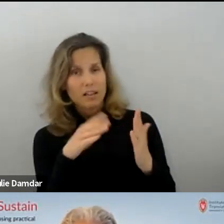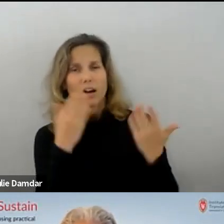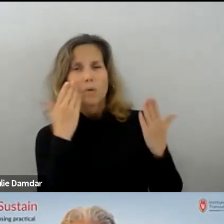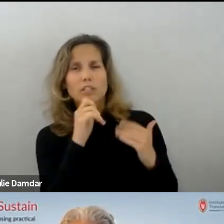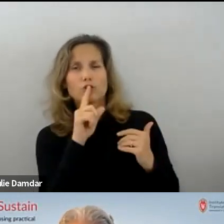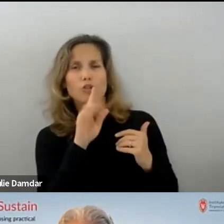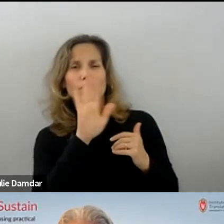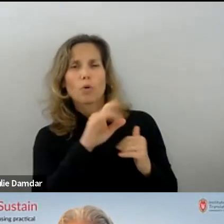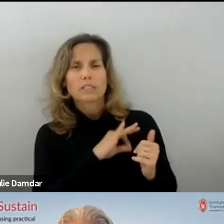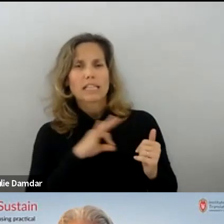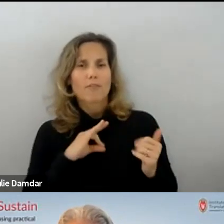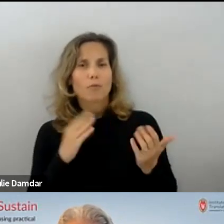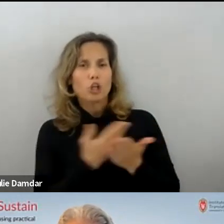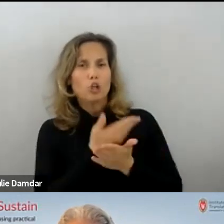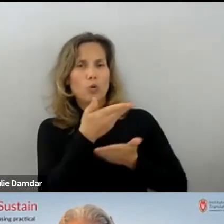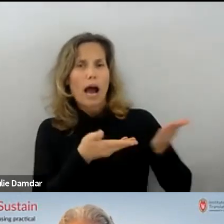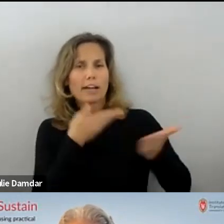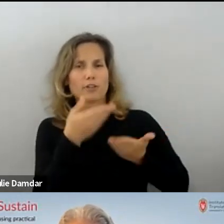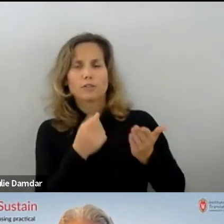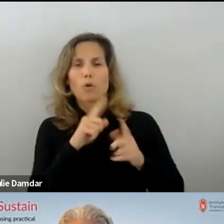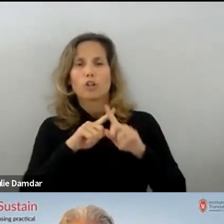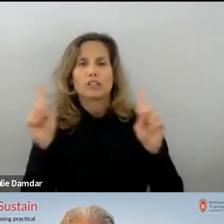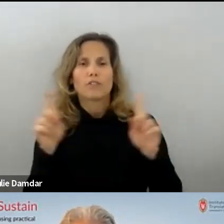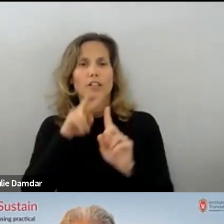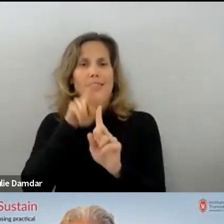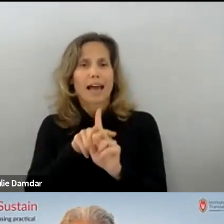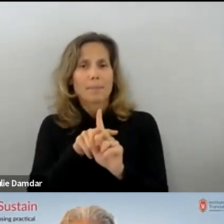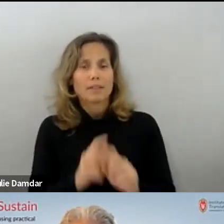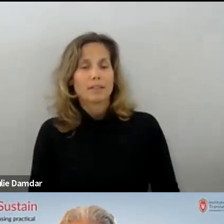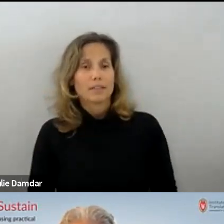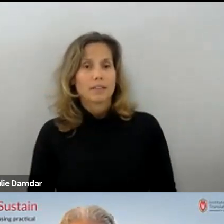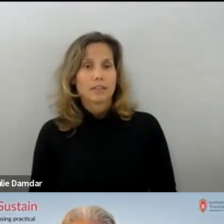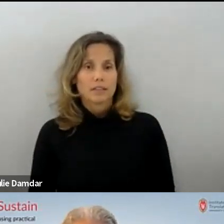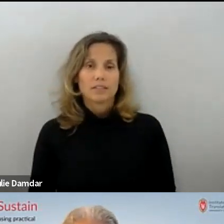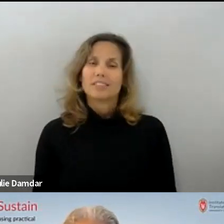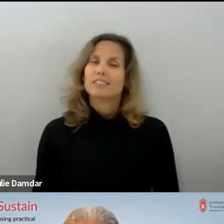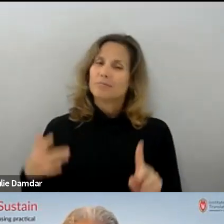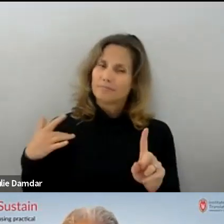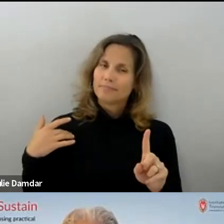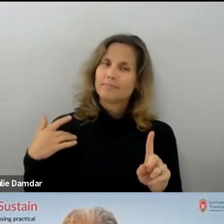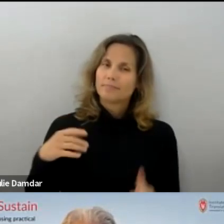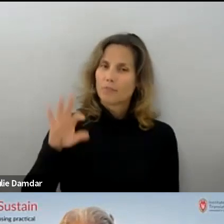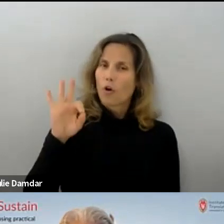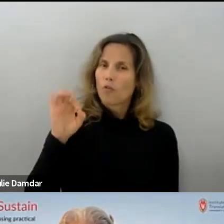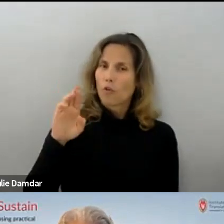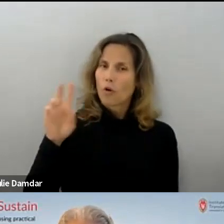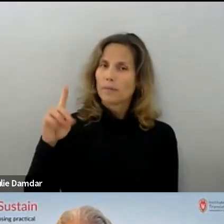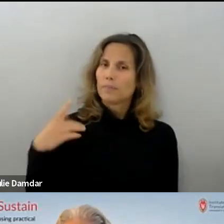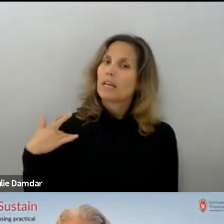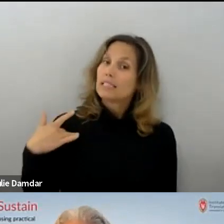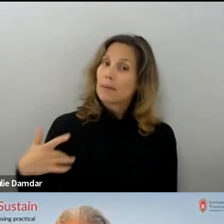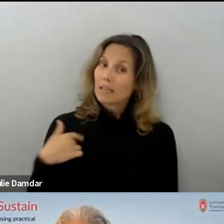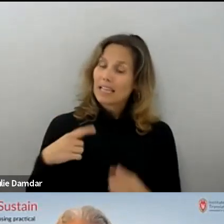were just assignments of old hires. Typically, it was individuals who are already in the organization,